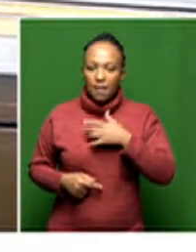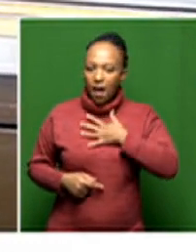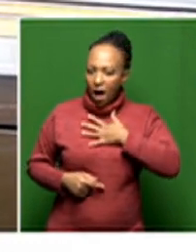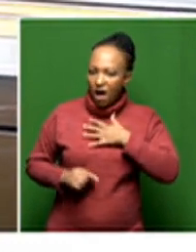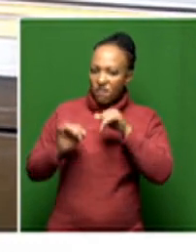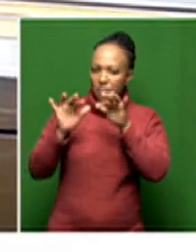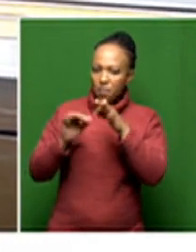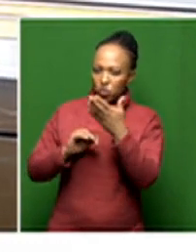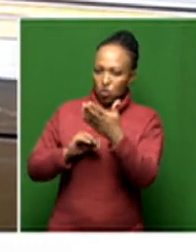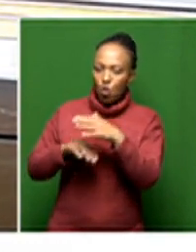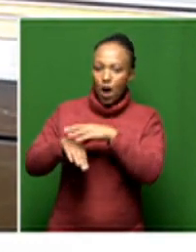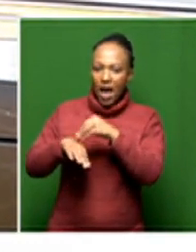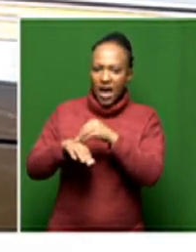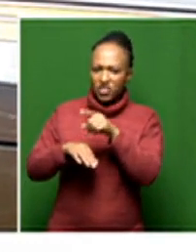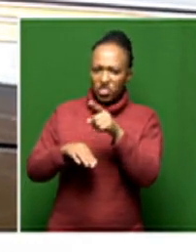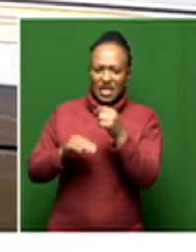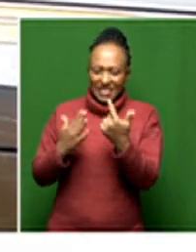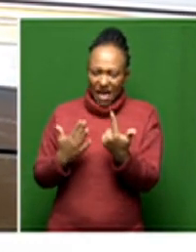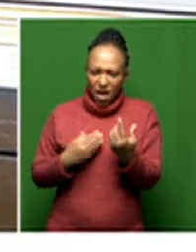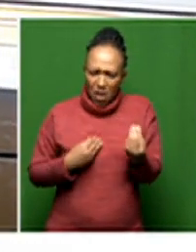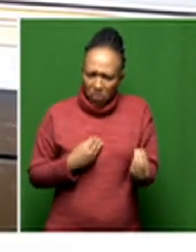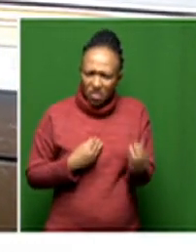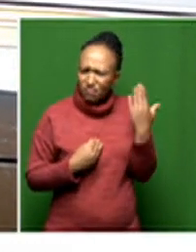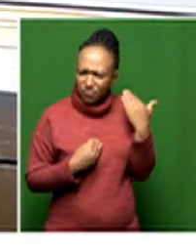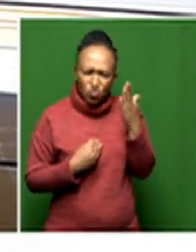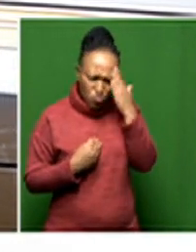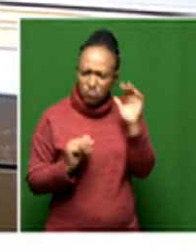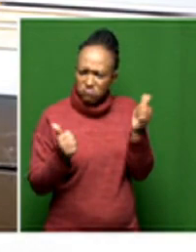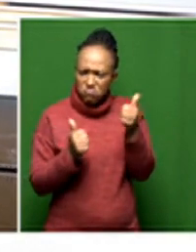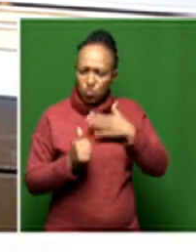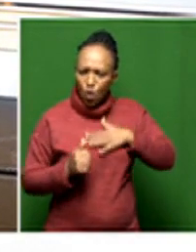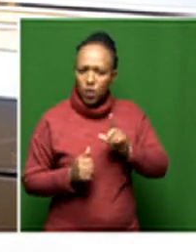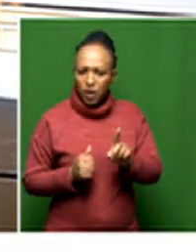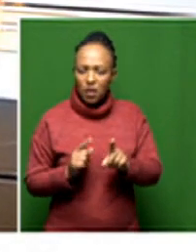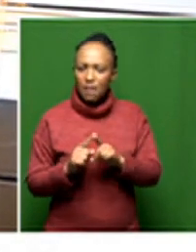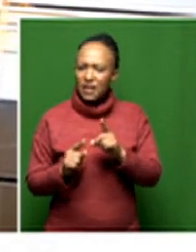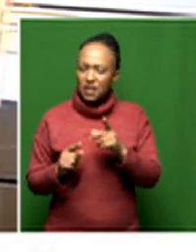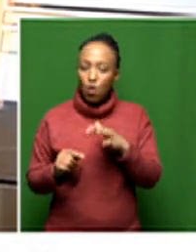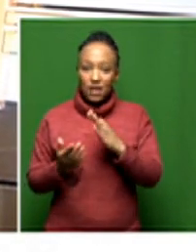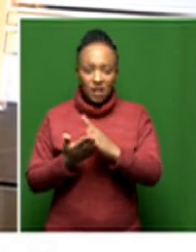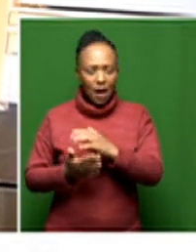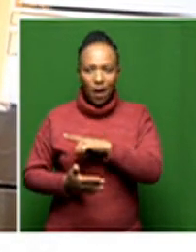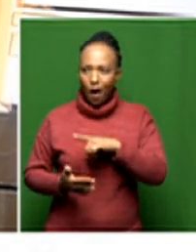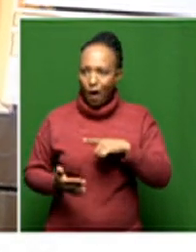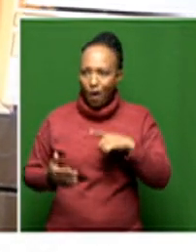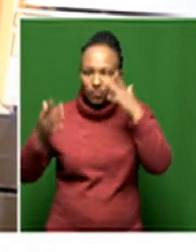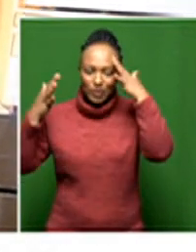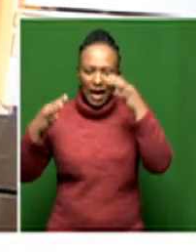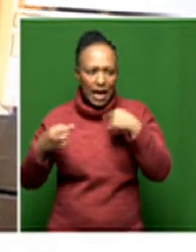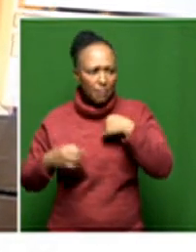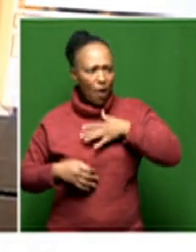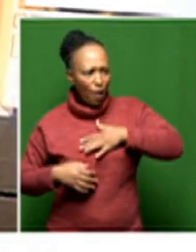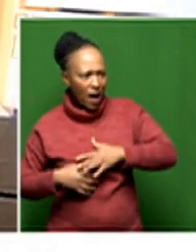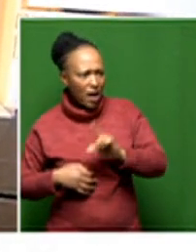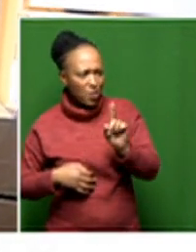like yourself with the age of seven knew exactly what they wanted to do some of us just take a lot longer to decide what it is